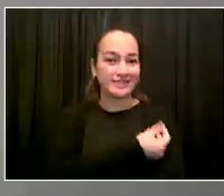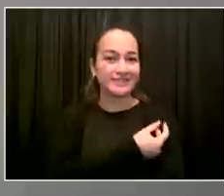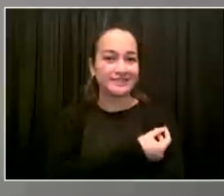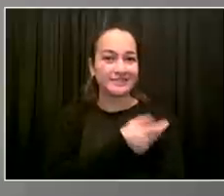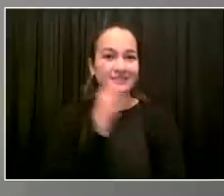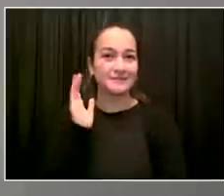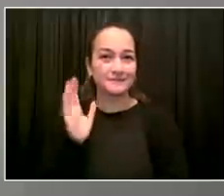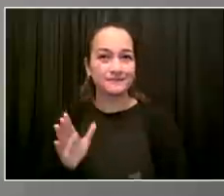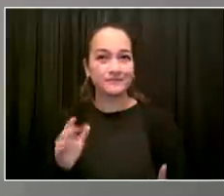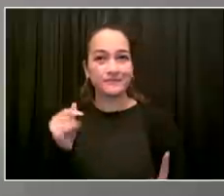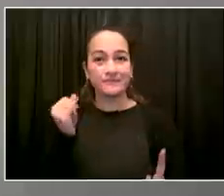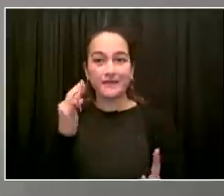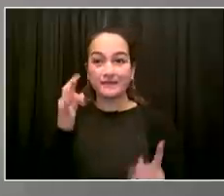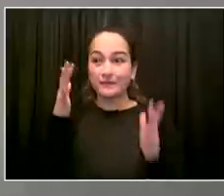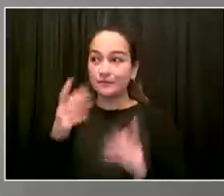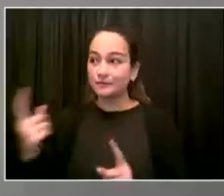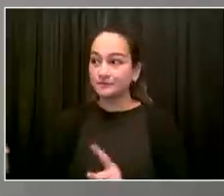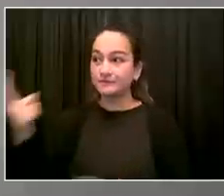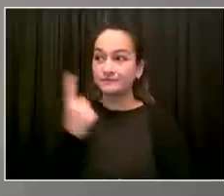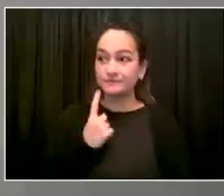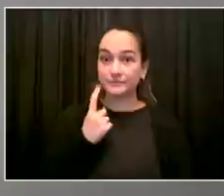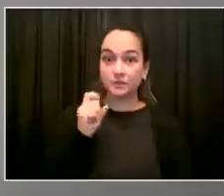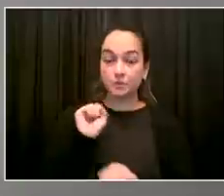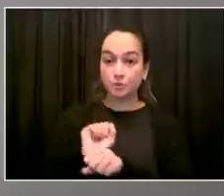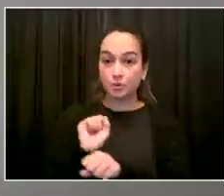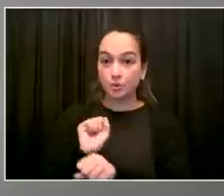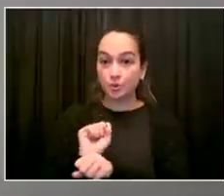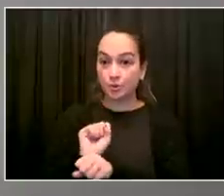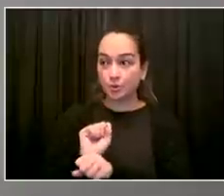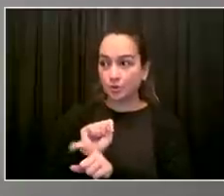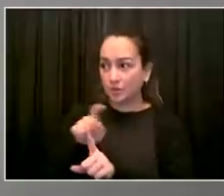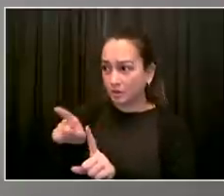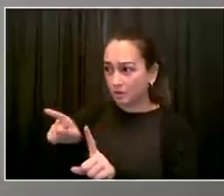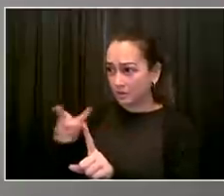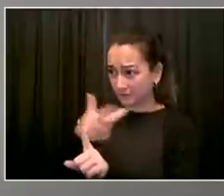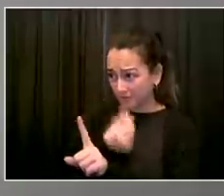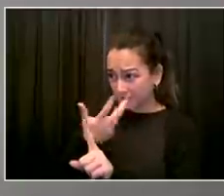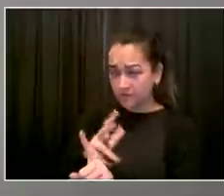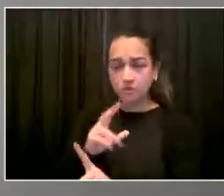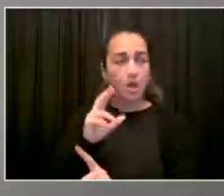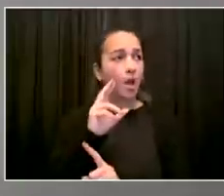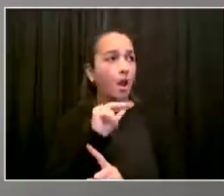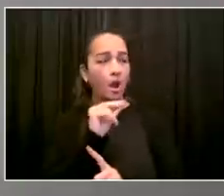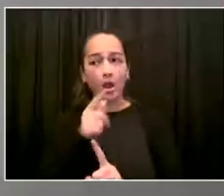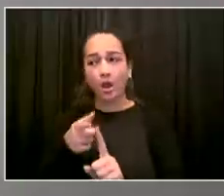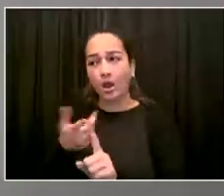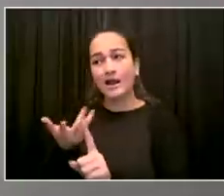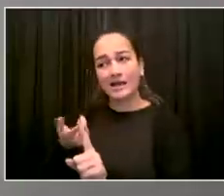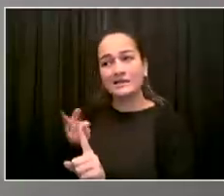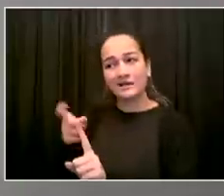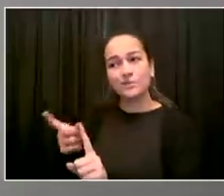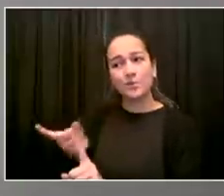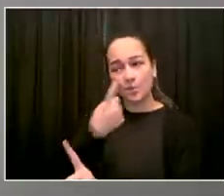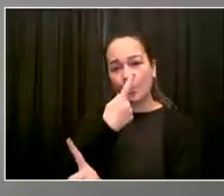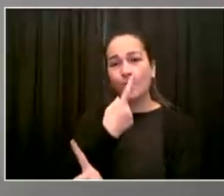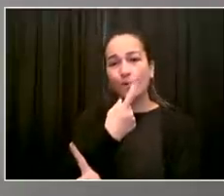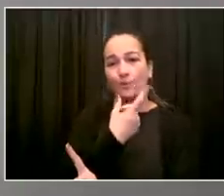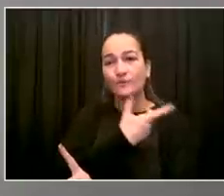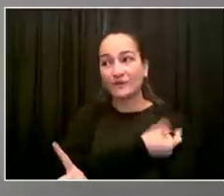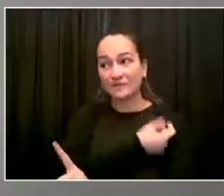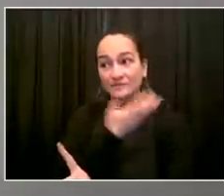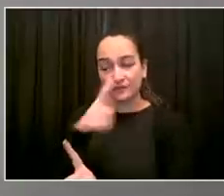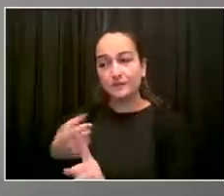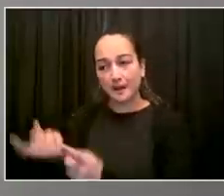then go to work. So, I won't know until the end of the day. Also, for people to keep in mind,